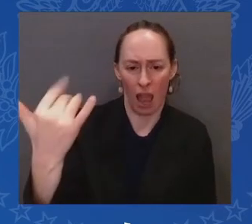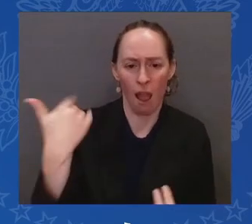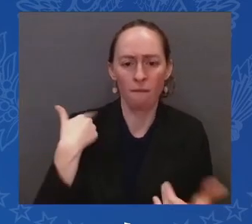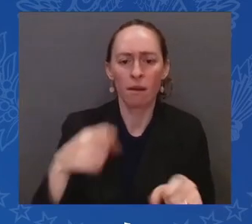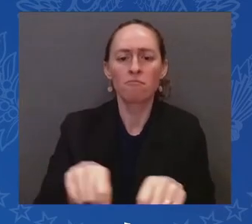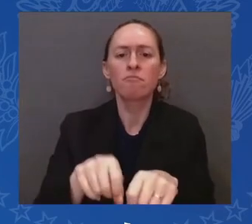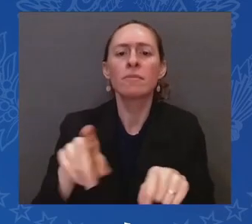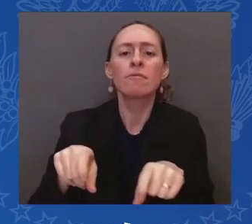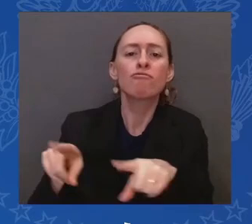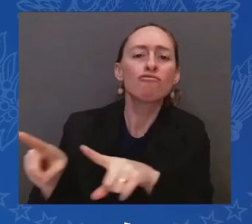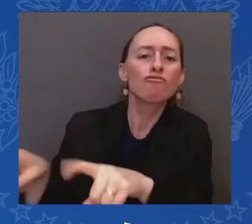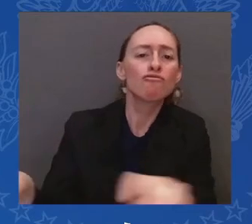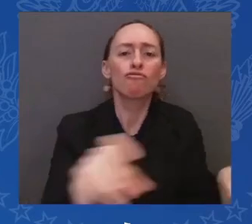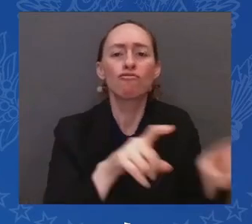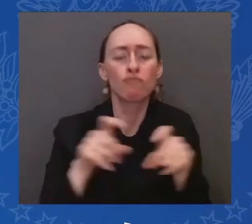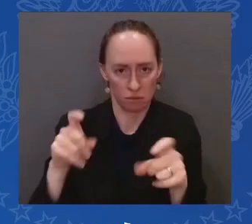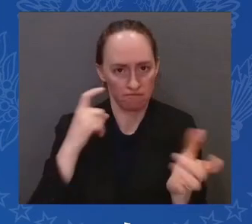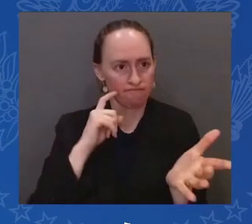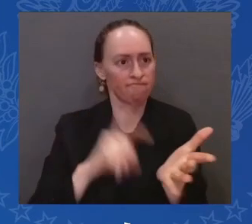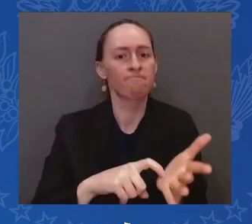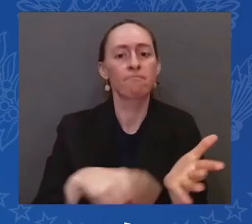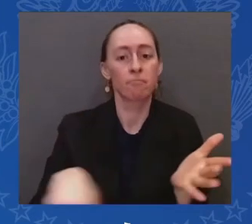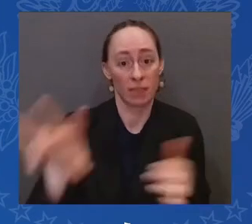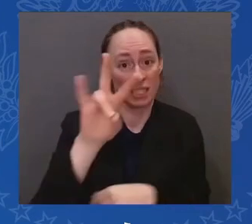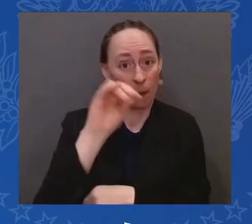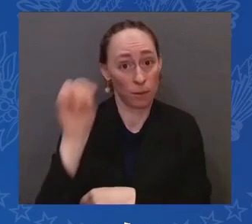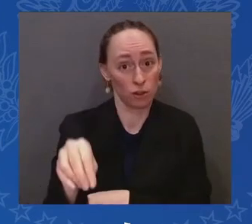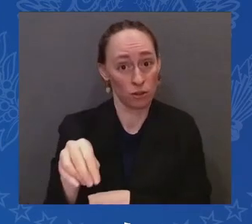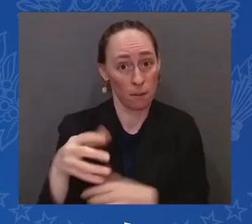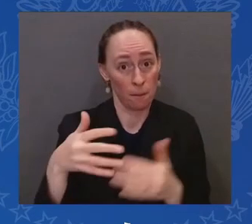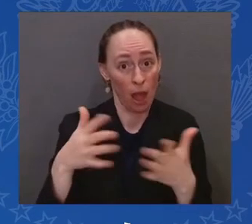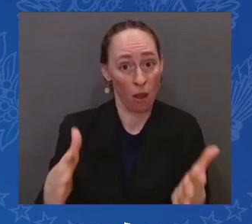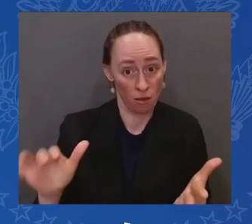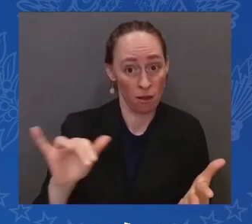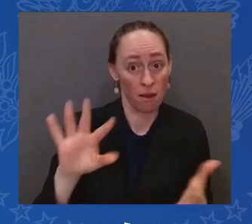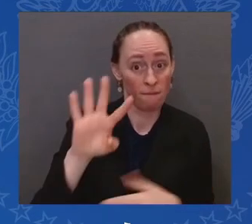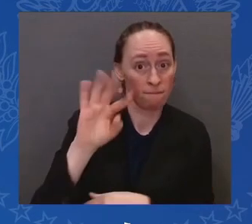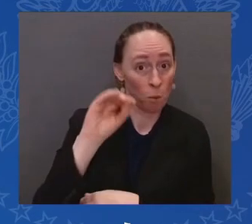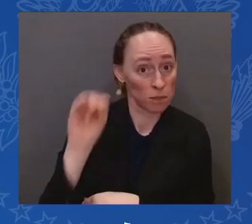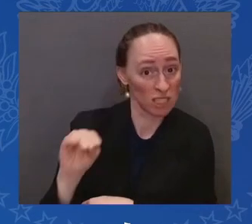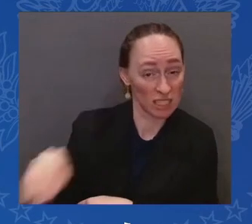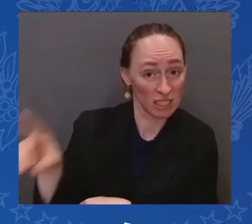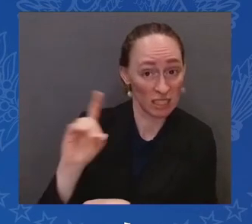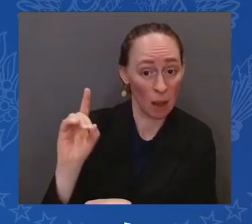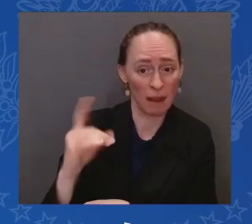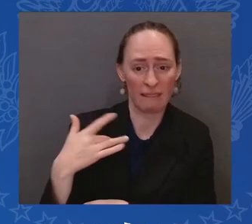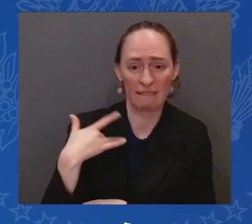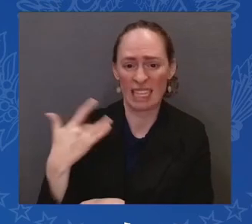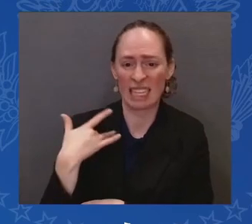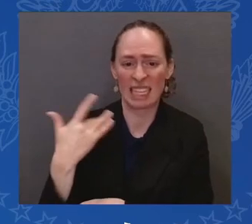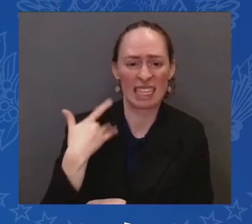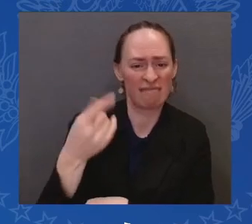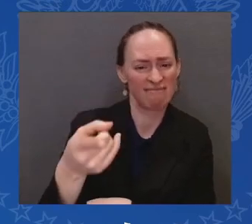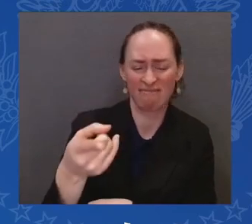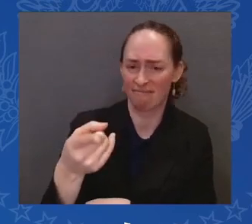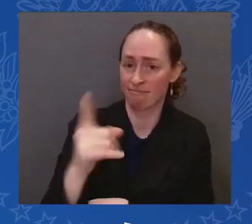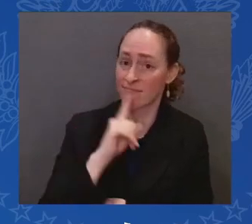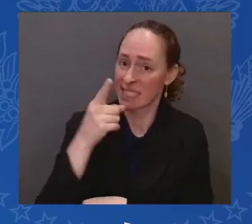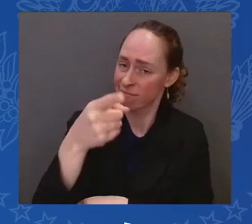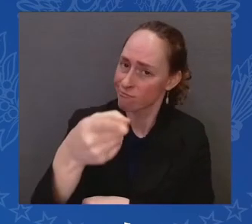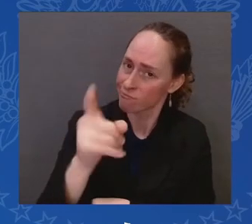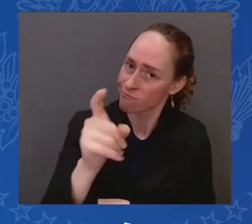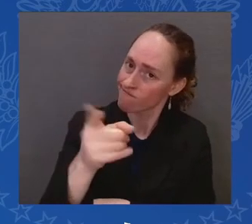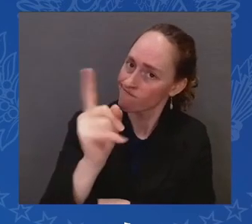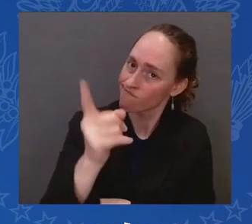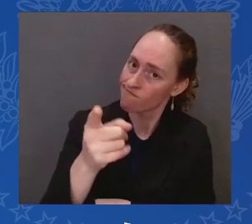Americans, including 40 percent of Democrats, believe that you acted either illegally or unethically in regards to your family's business interests.